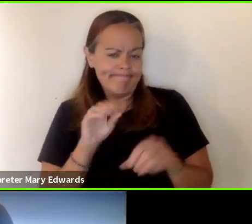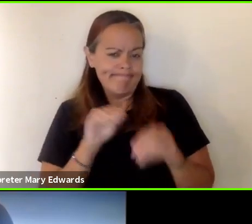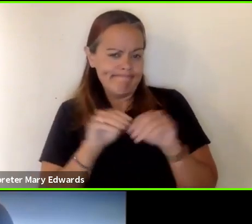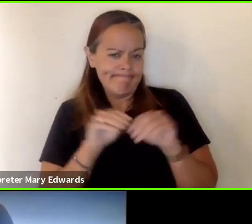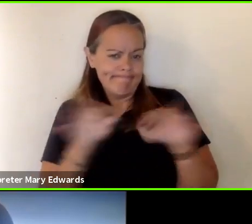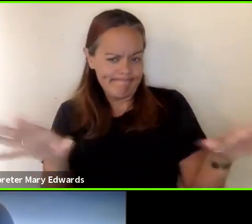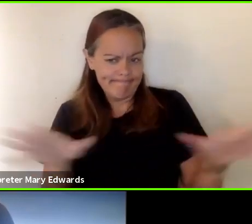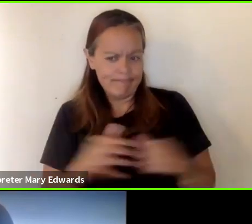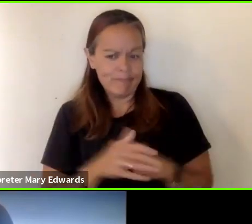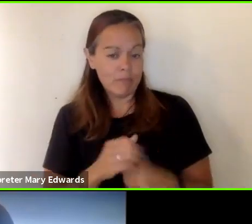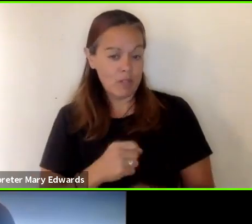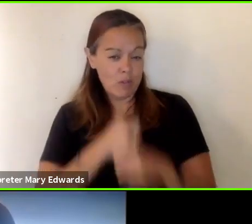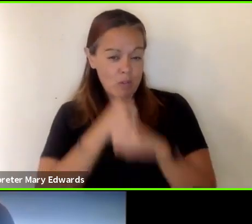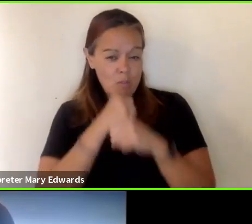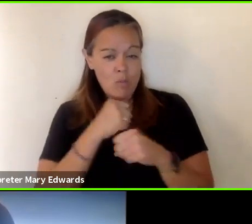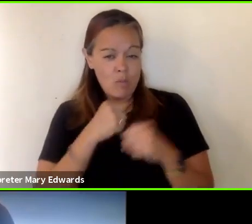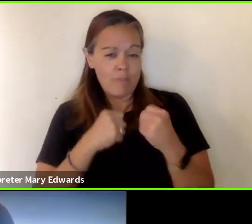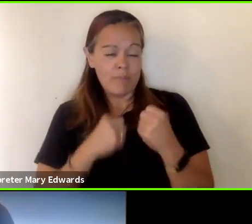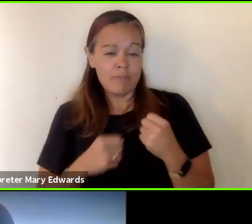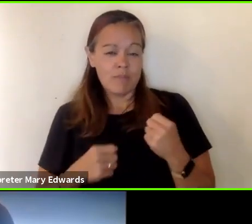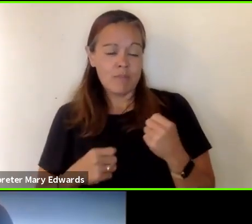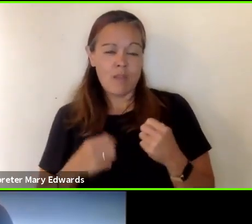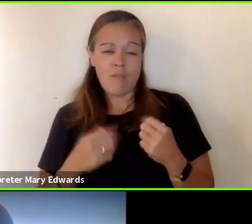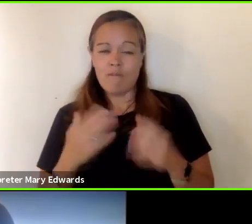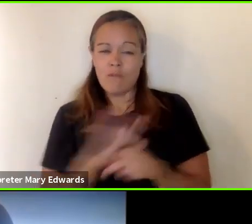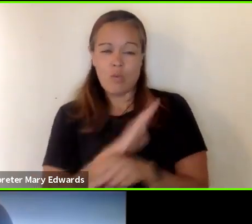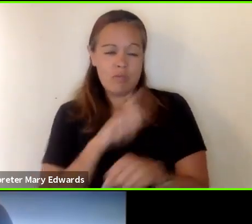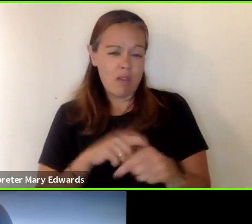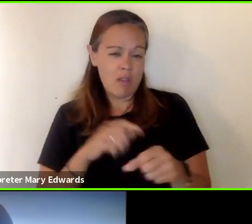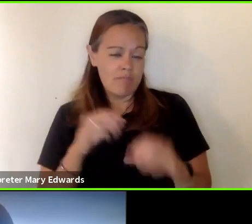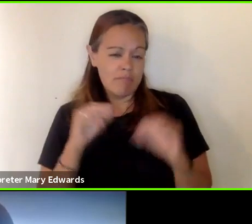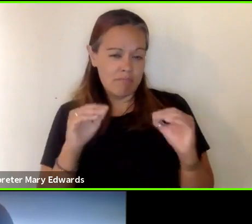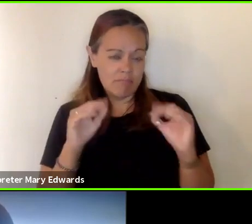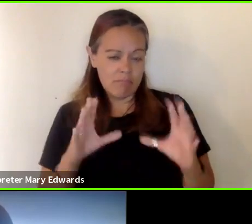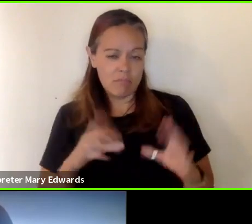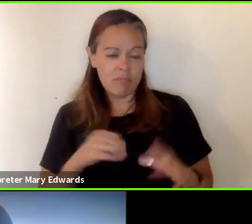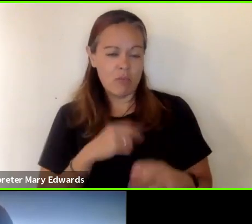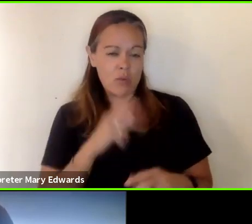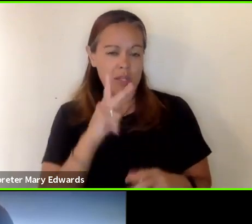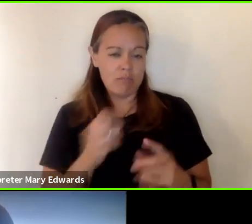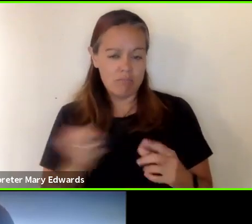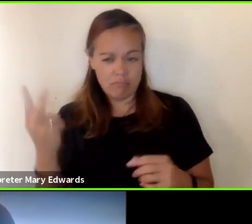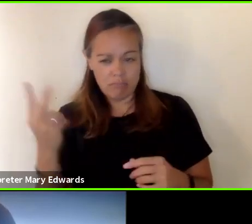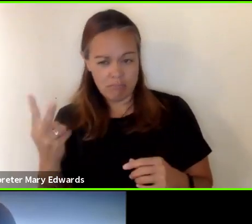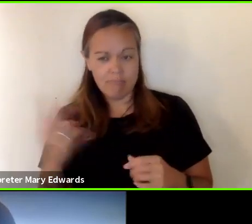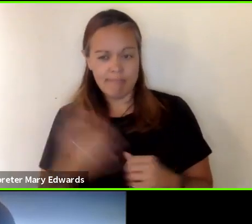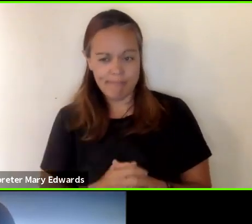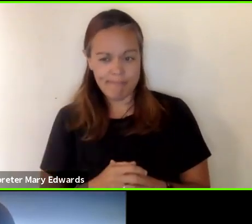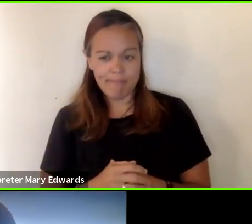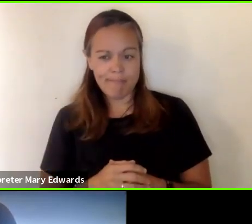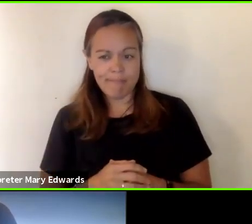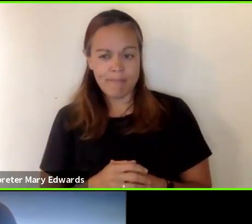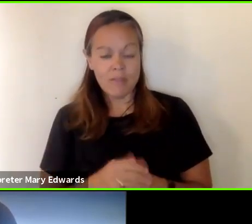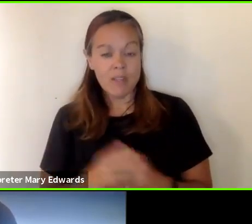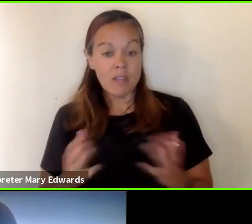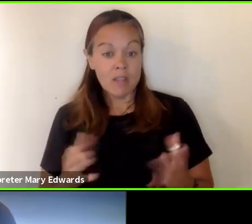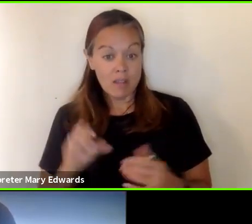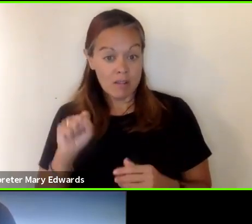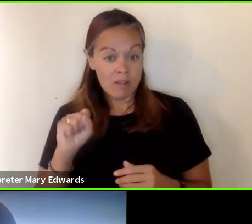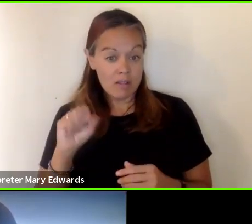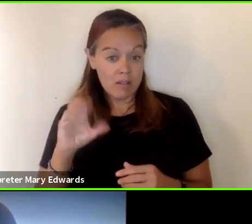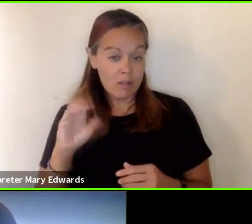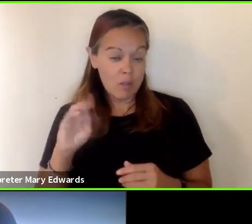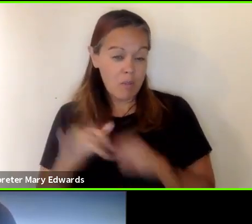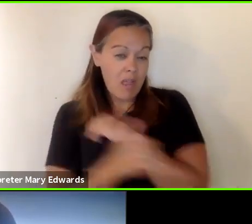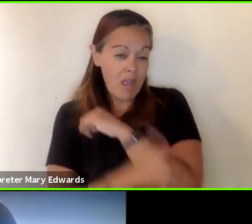to support full-time in-person instruction in k through 12 schools here in sonoma county we also